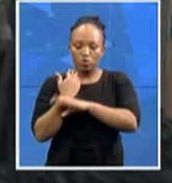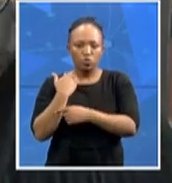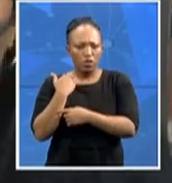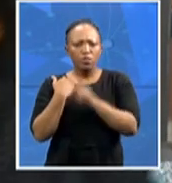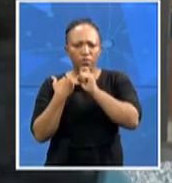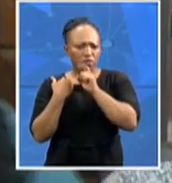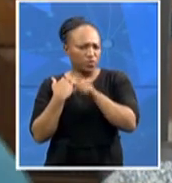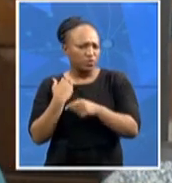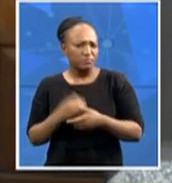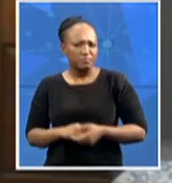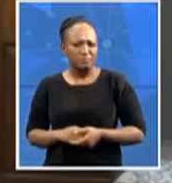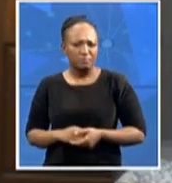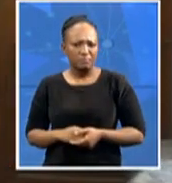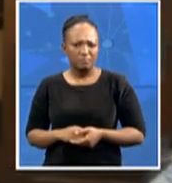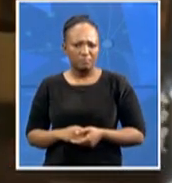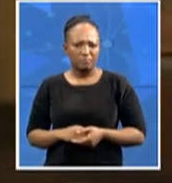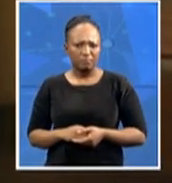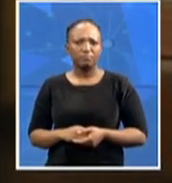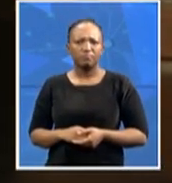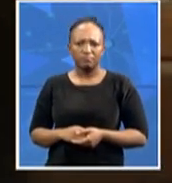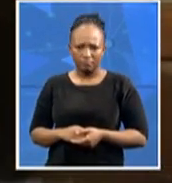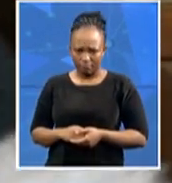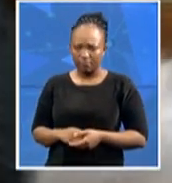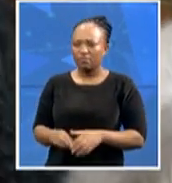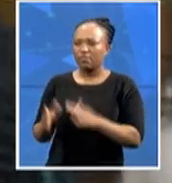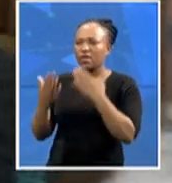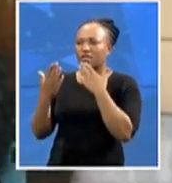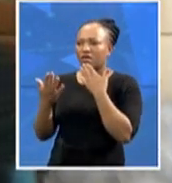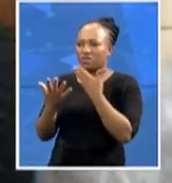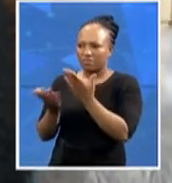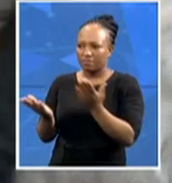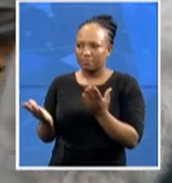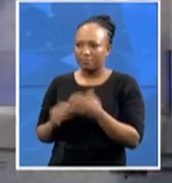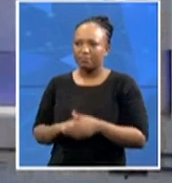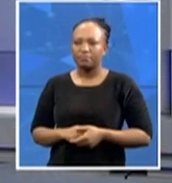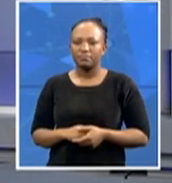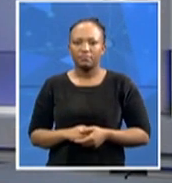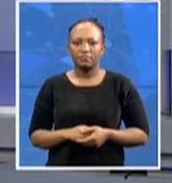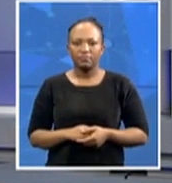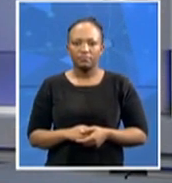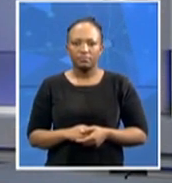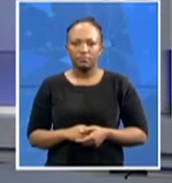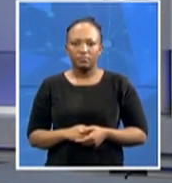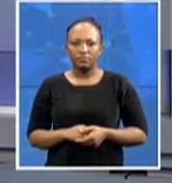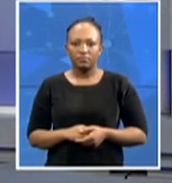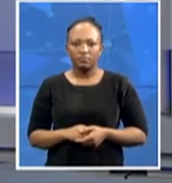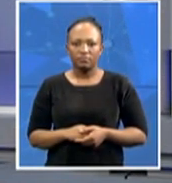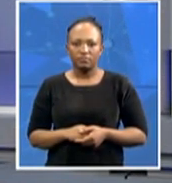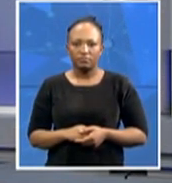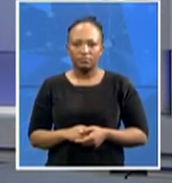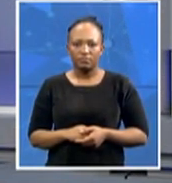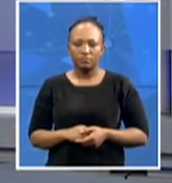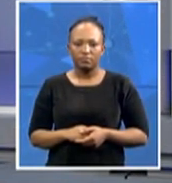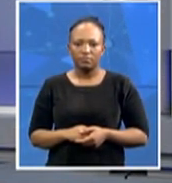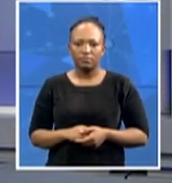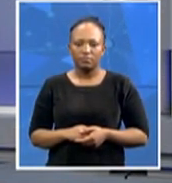you, everyone. you, everybody. Okay, hold on. Oh, that's Ms. Kahube there from